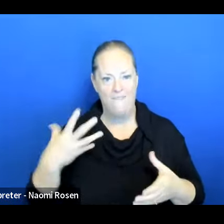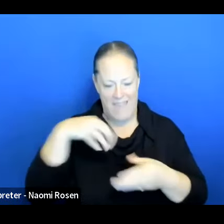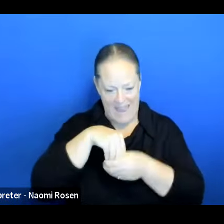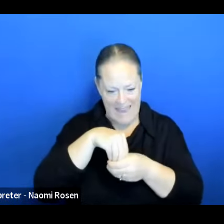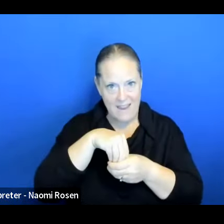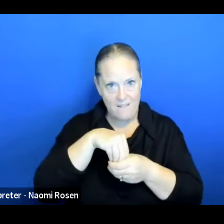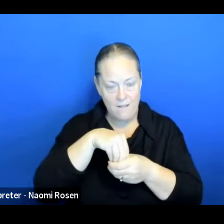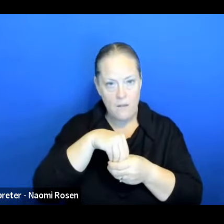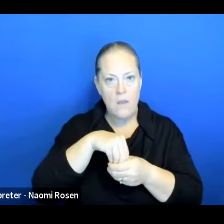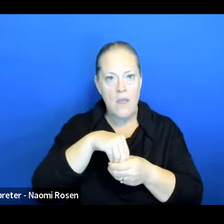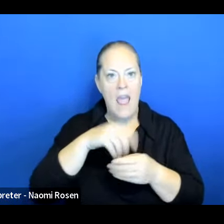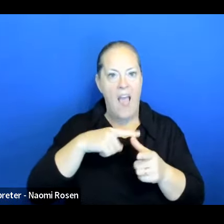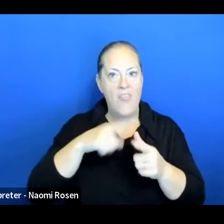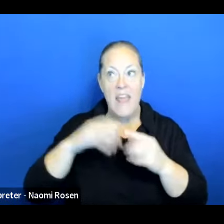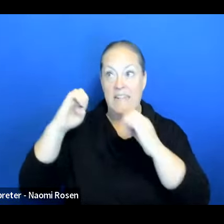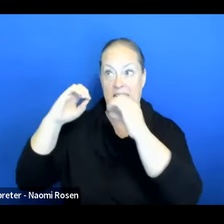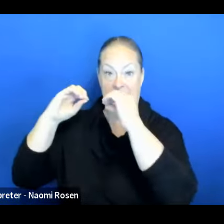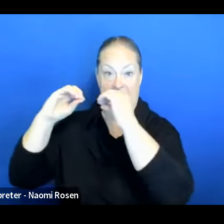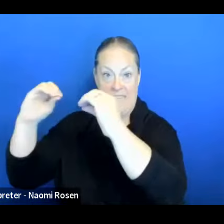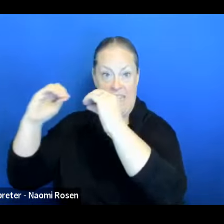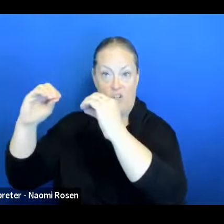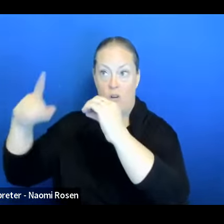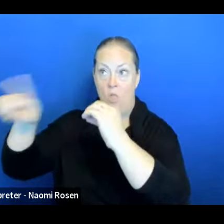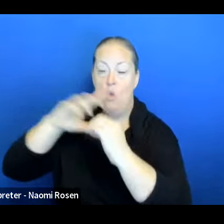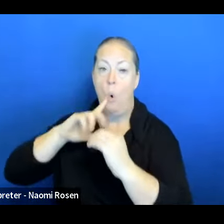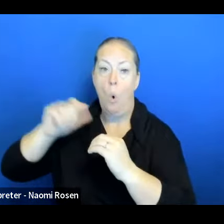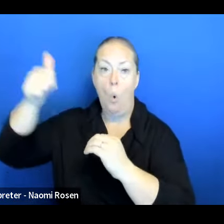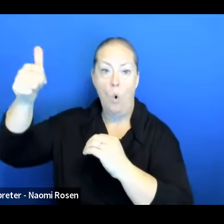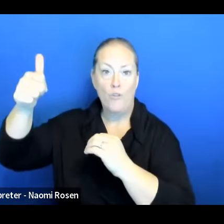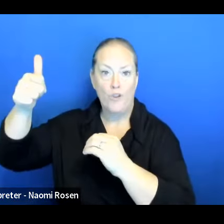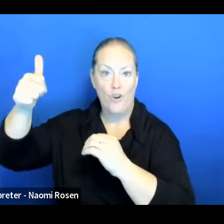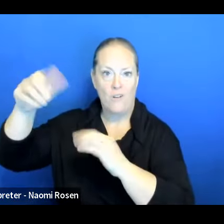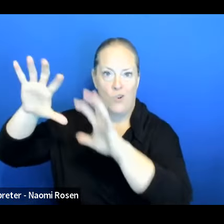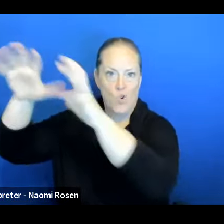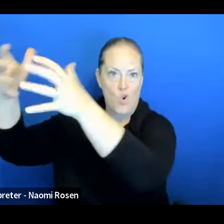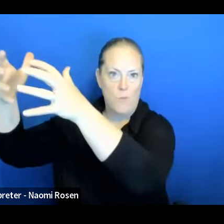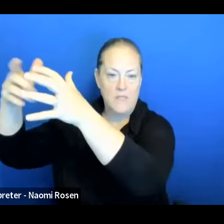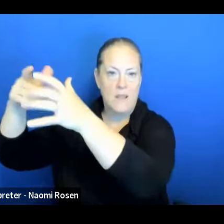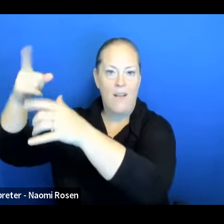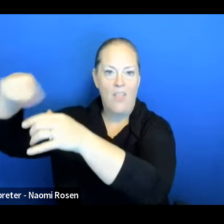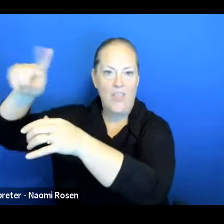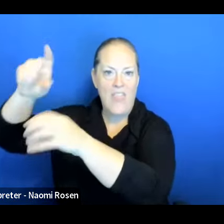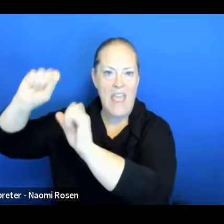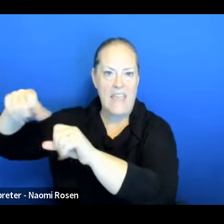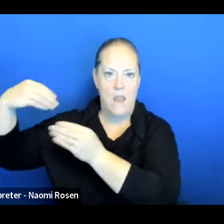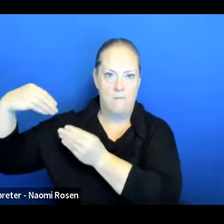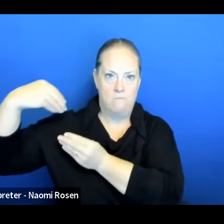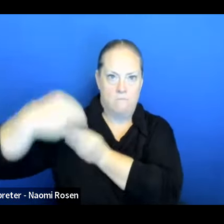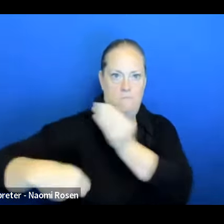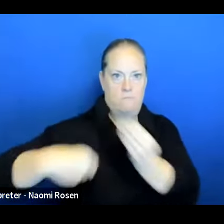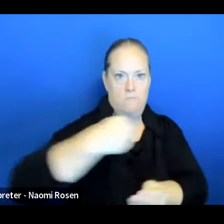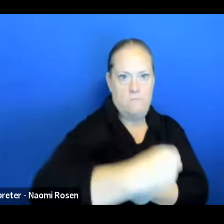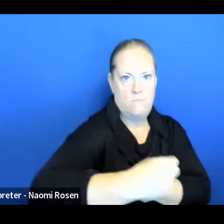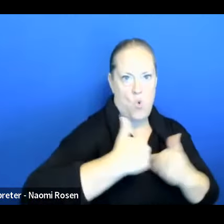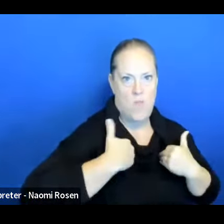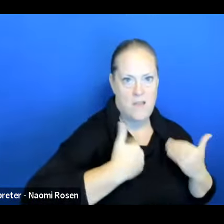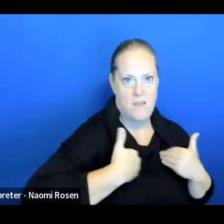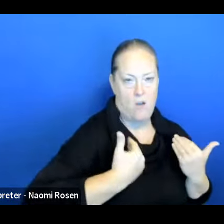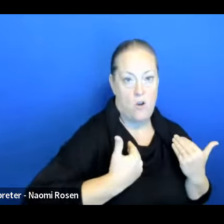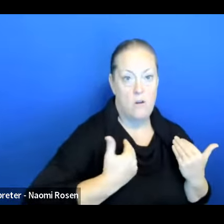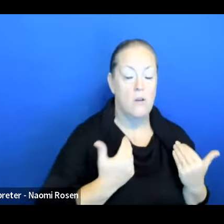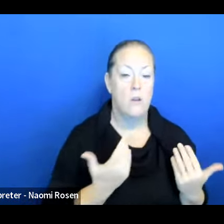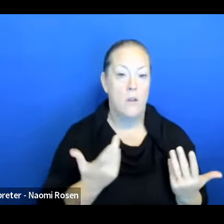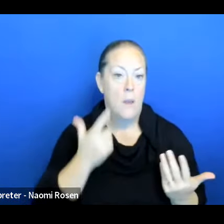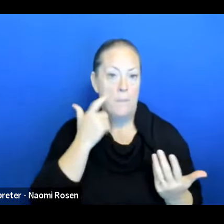educate older generations so they can continue to bring it to, you know, to the newer generations because the meals, uh, for example, the